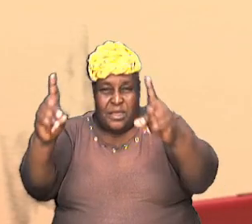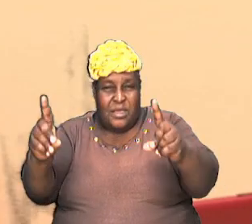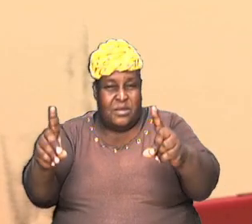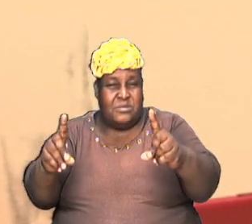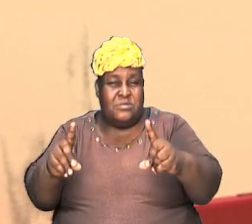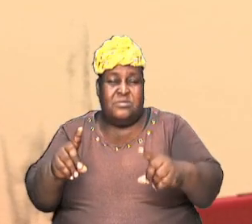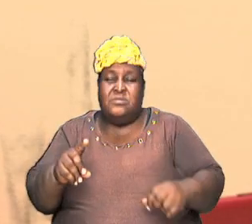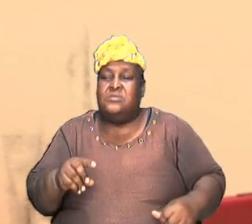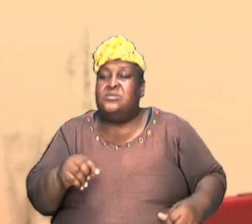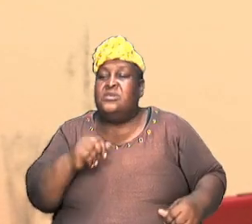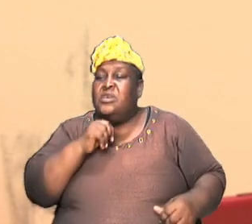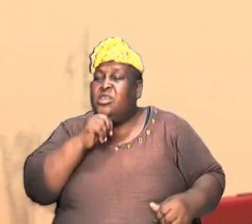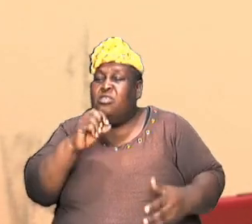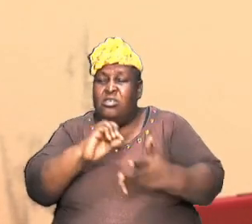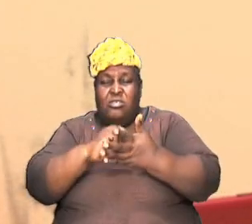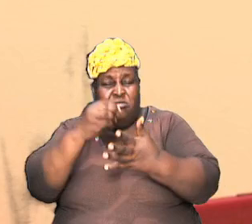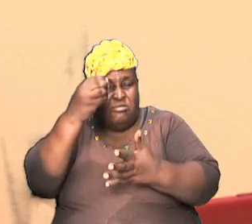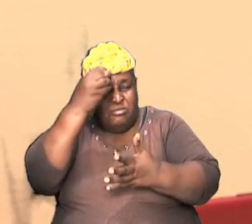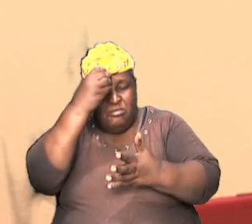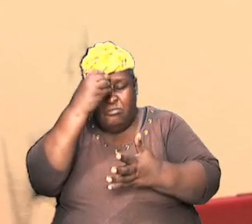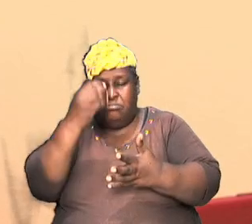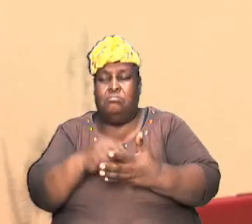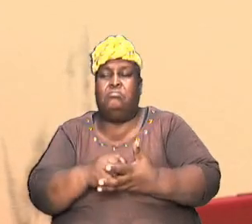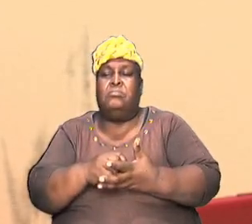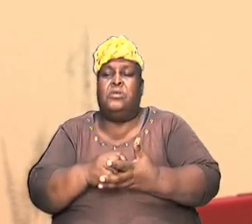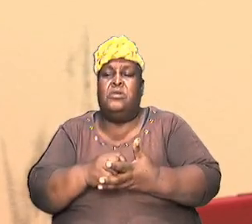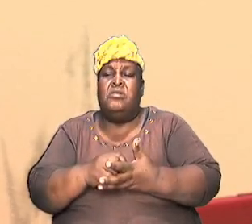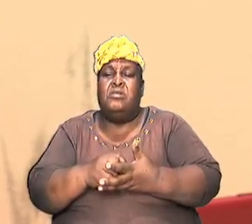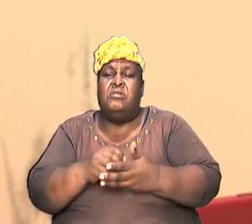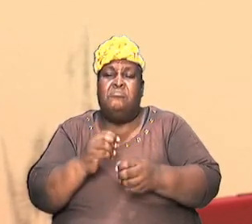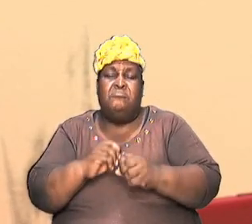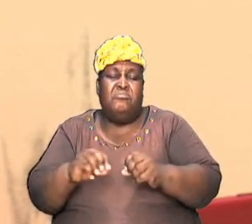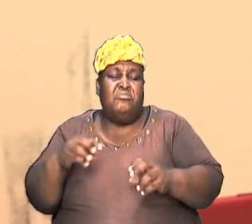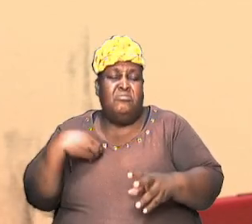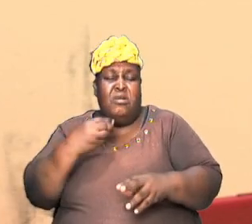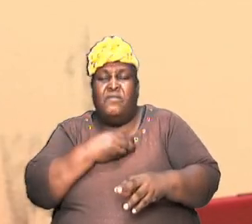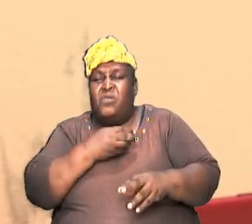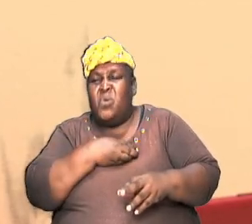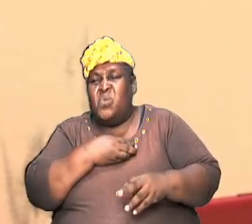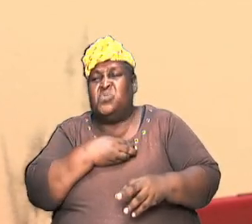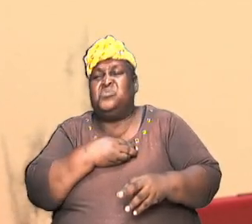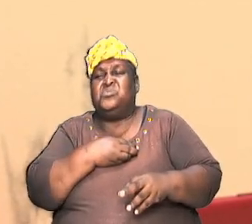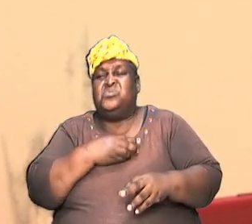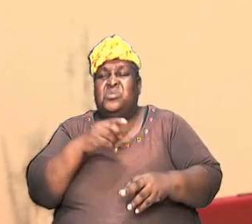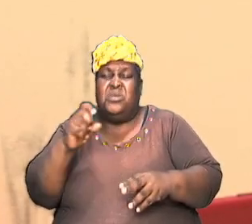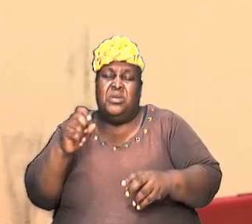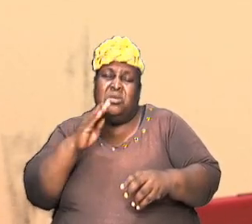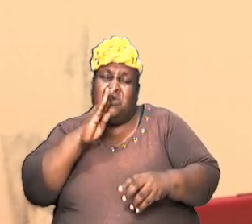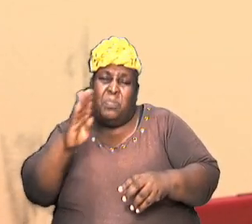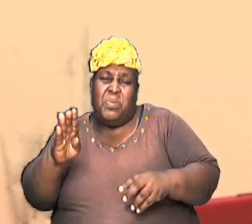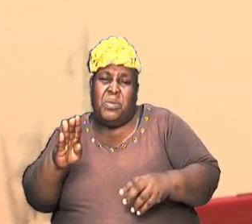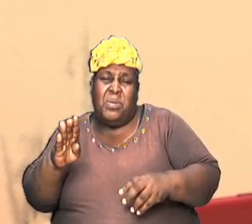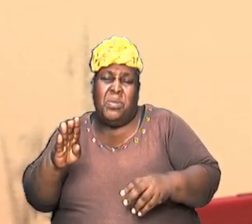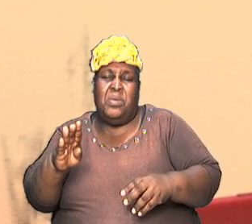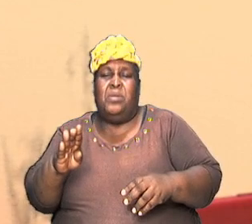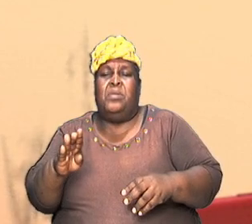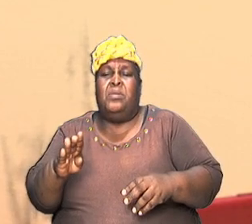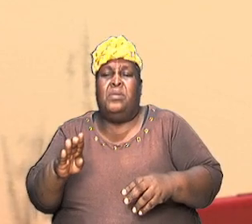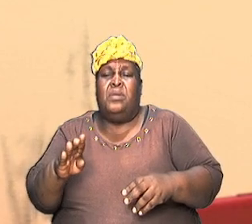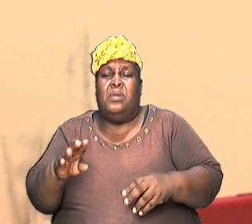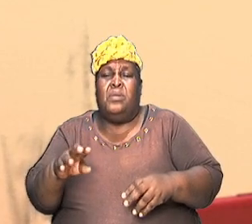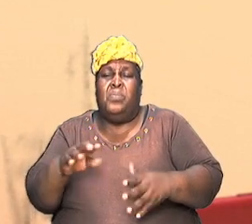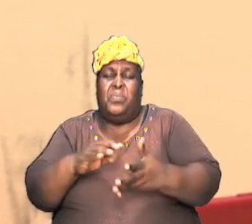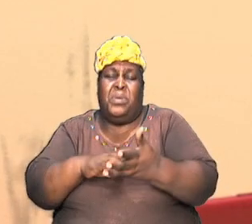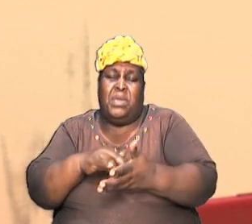like that. No, none of us need to be on our back foot. Not one of us. We need to stand resolute